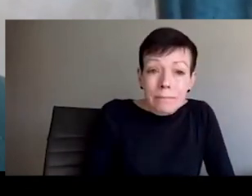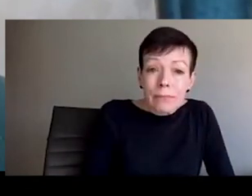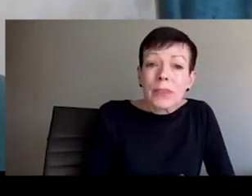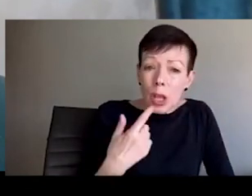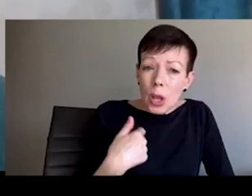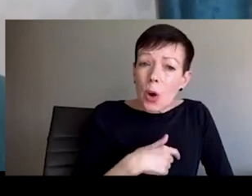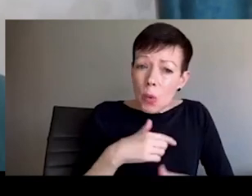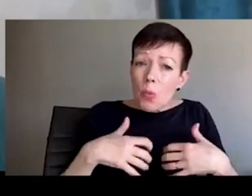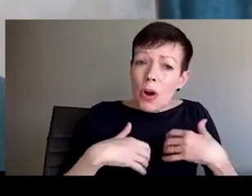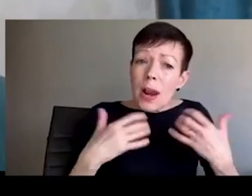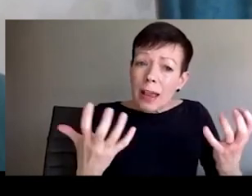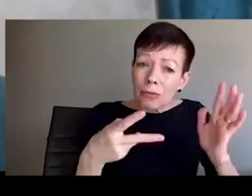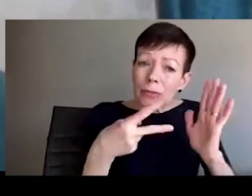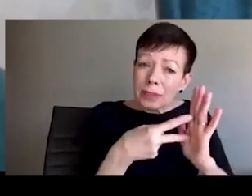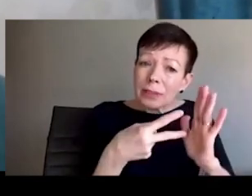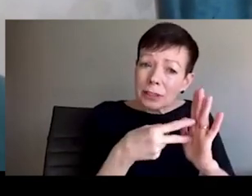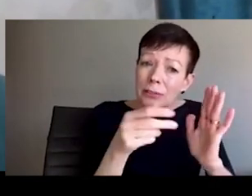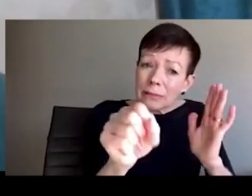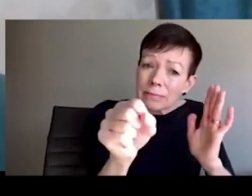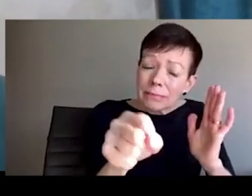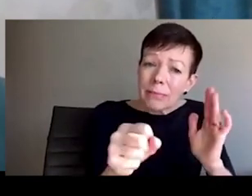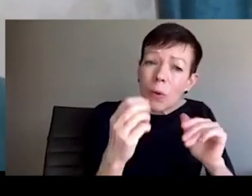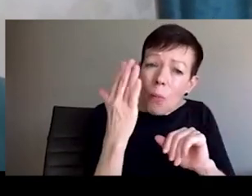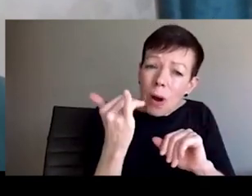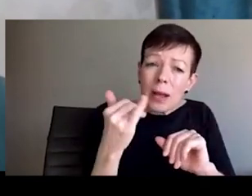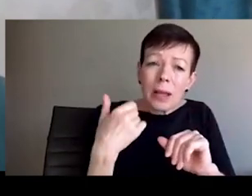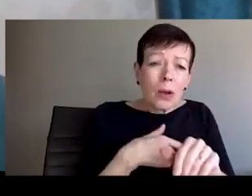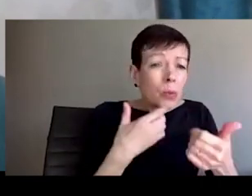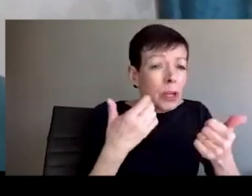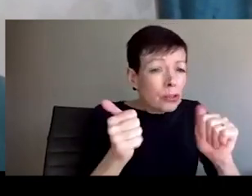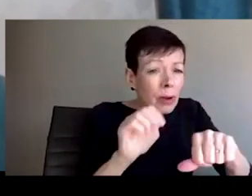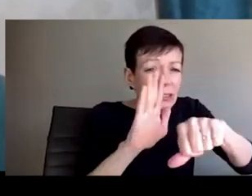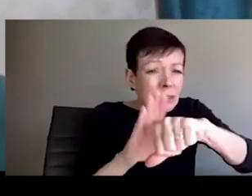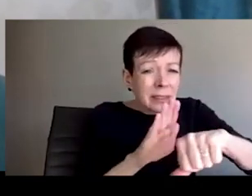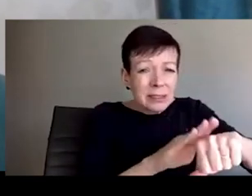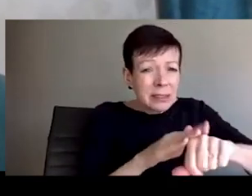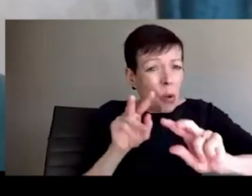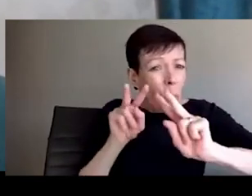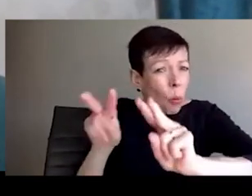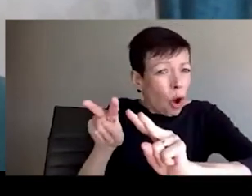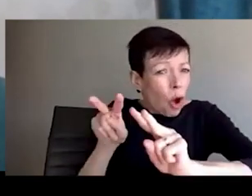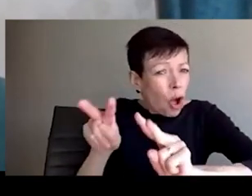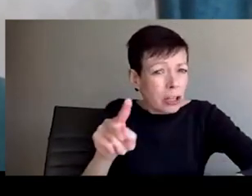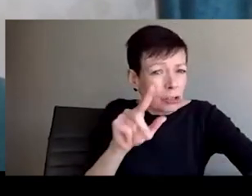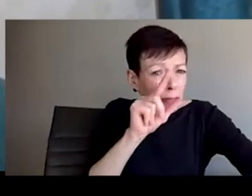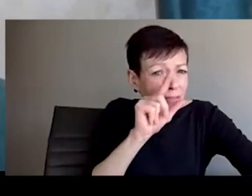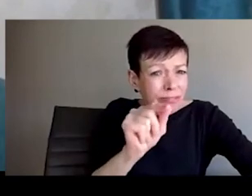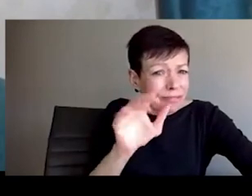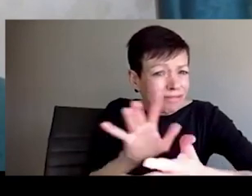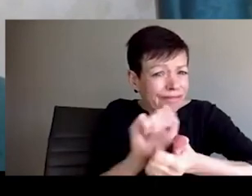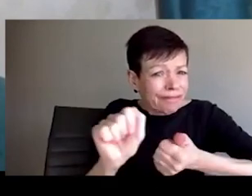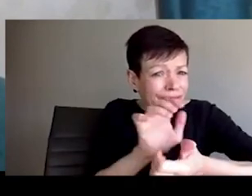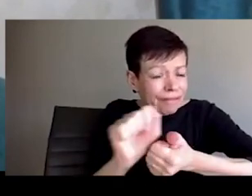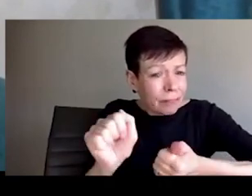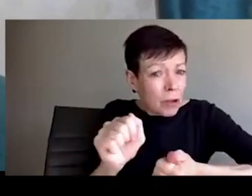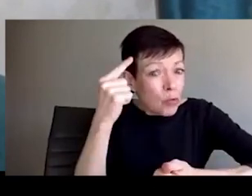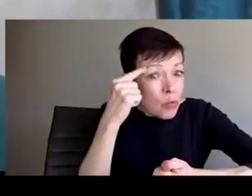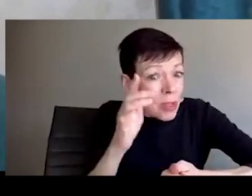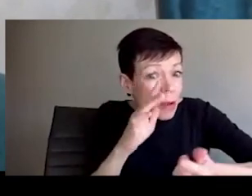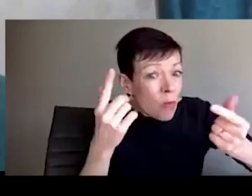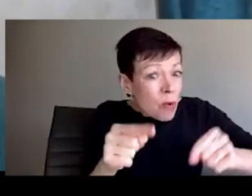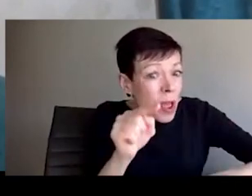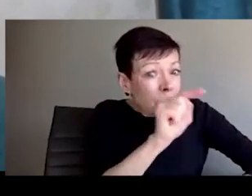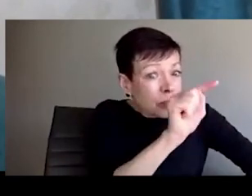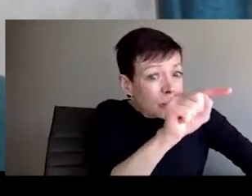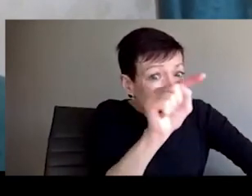allowing bitterness, anger and frustration to burden our actions or statements. Let's be